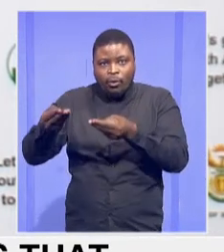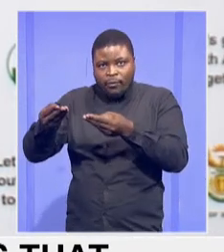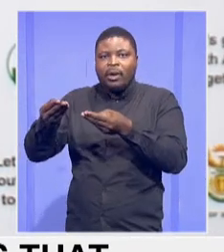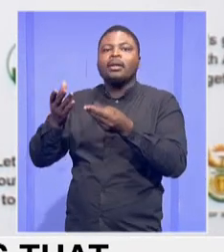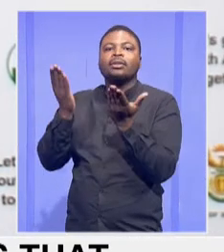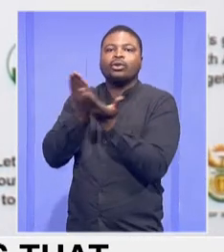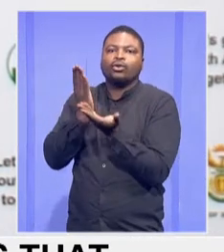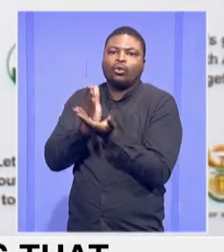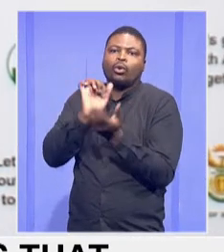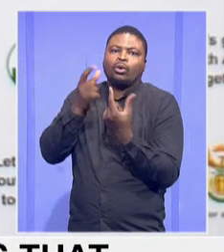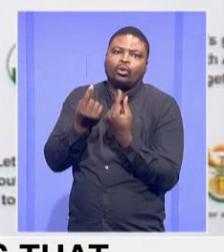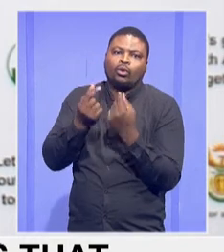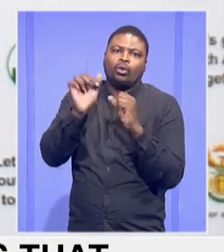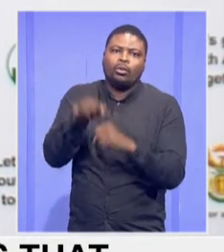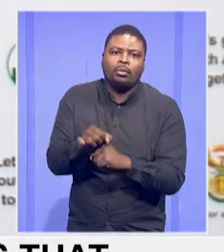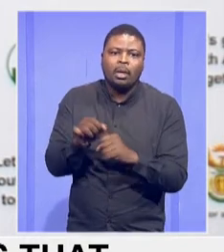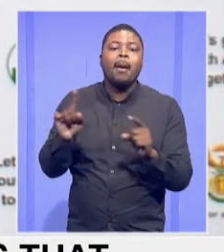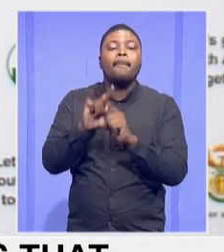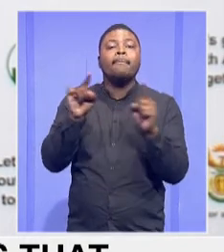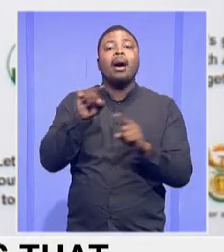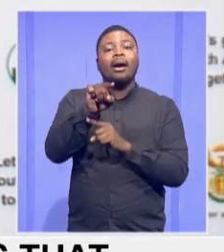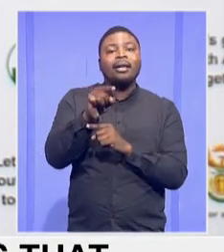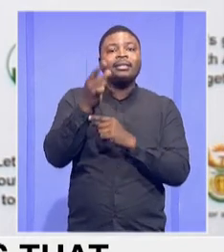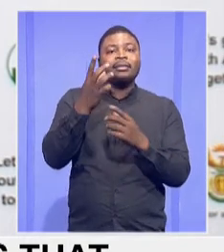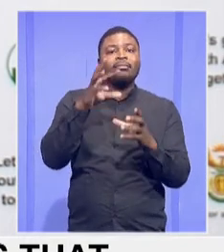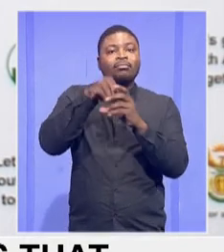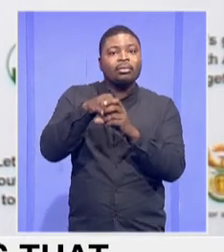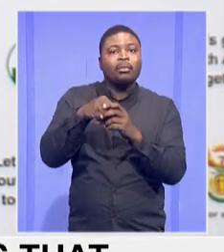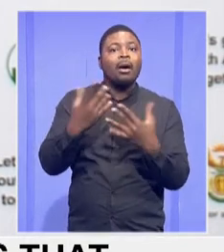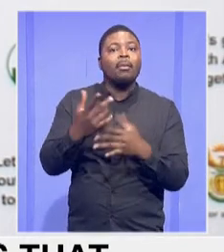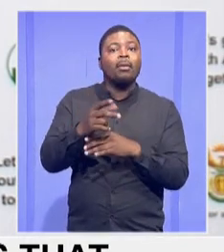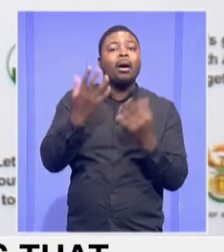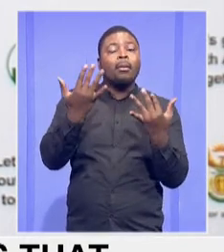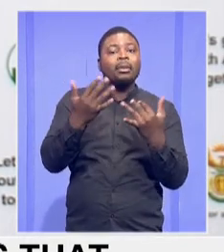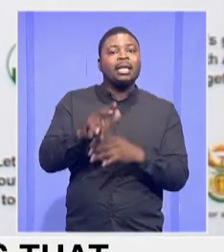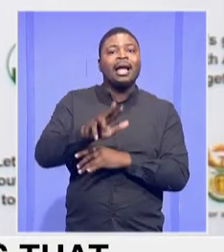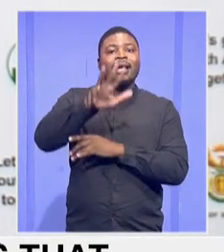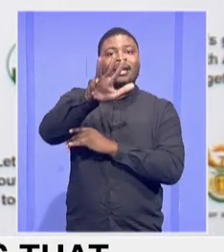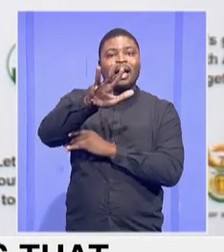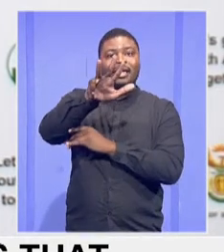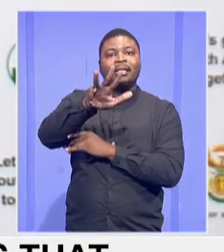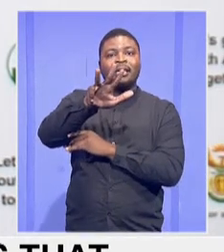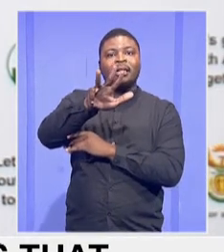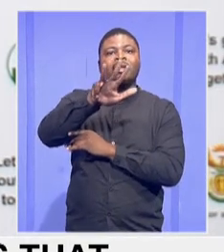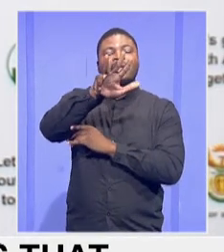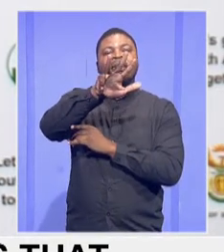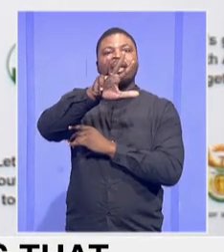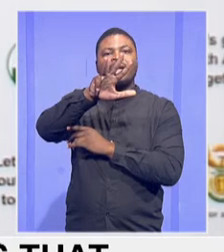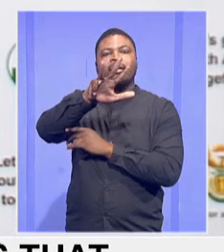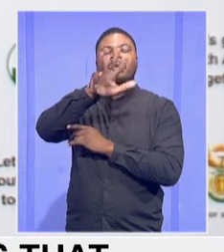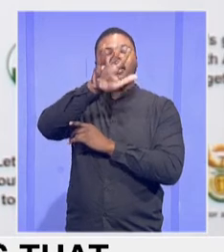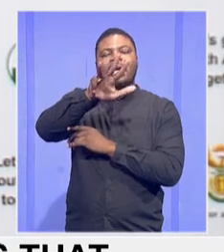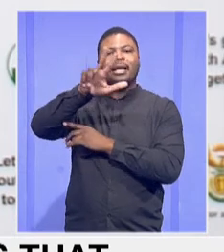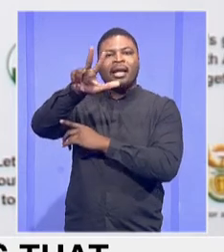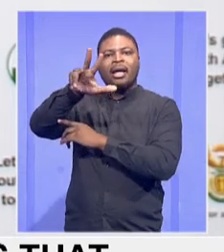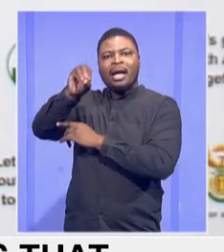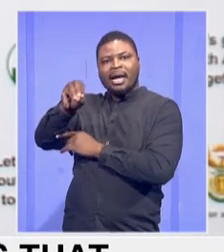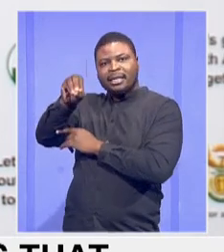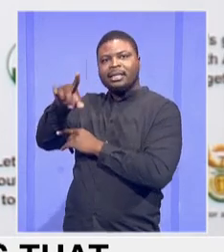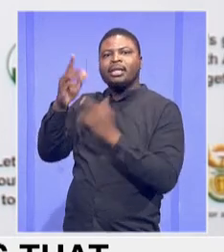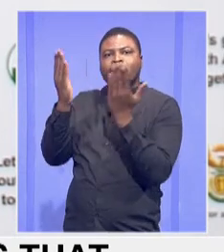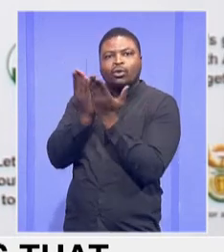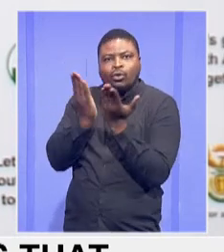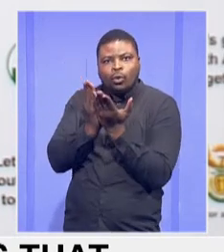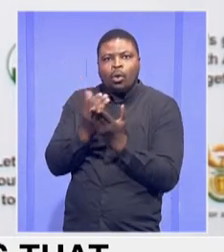you then a variance of only 908 schools which still needed to be provided